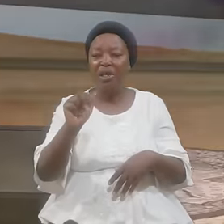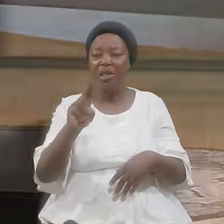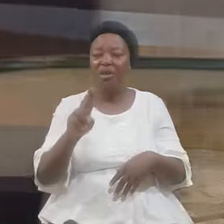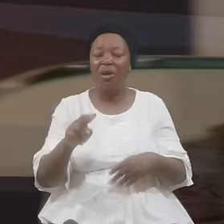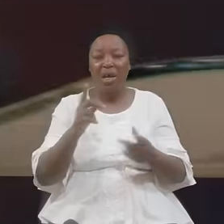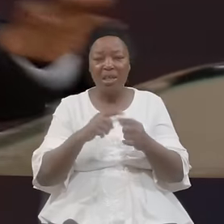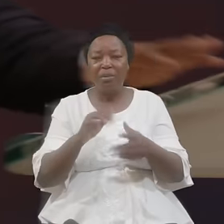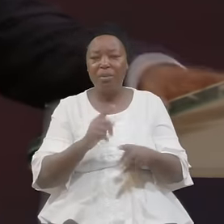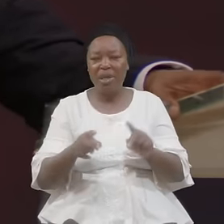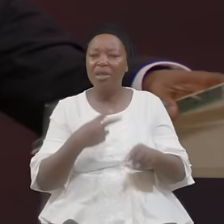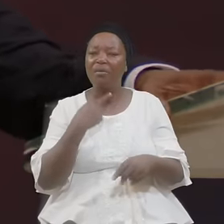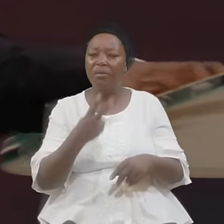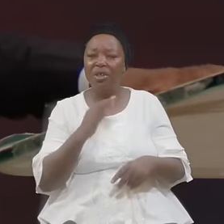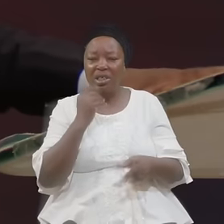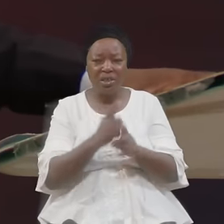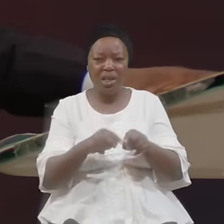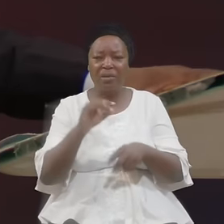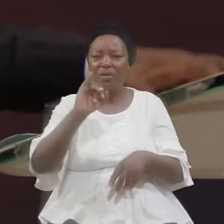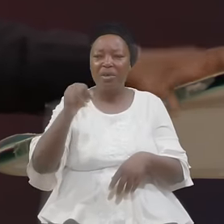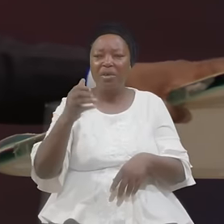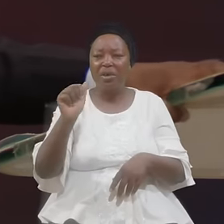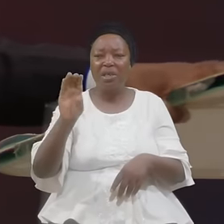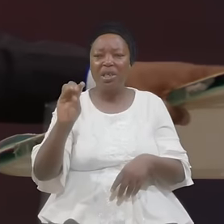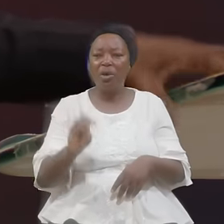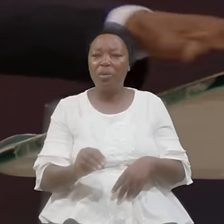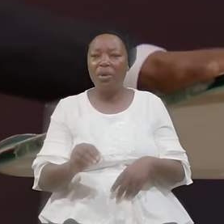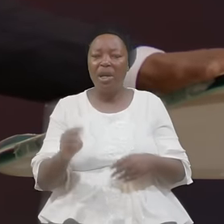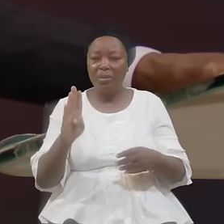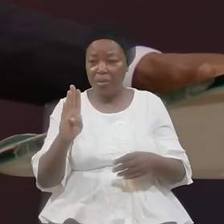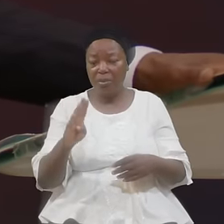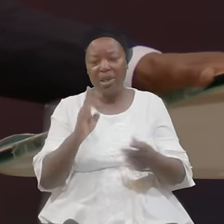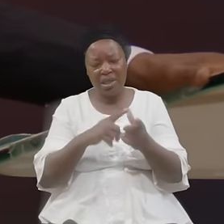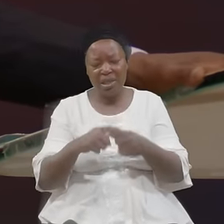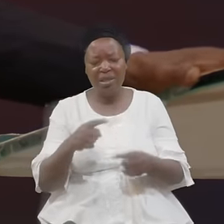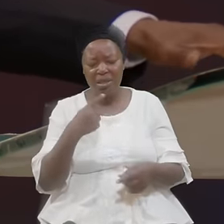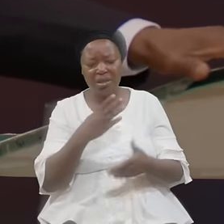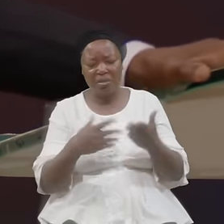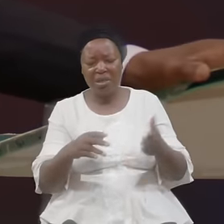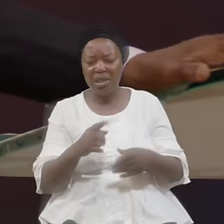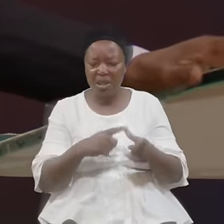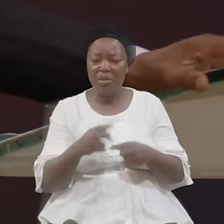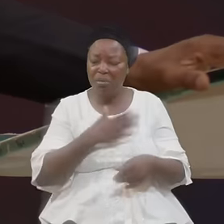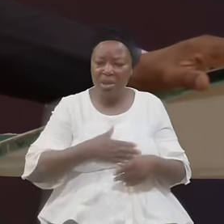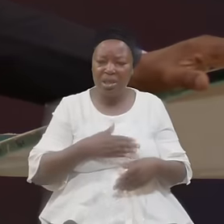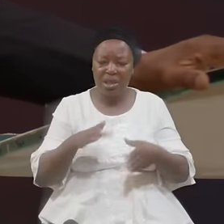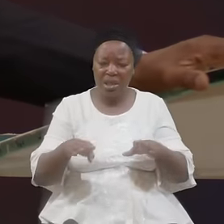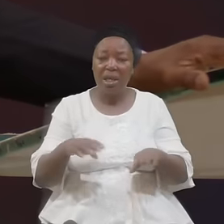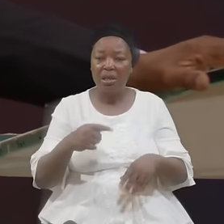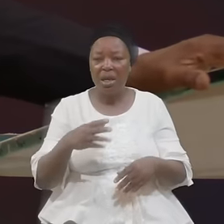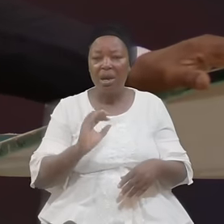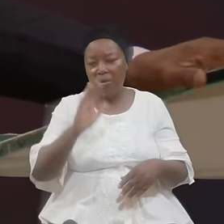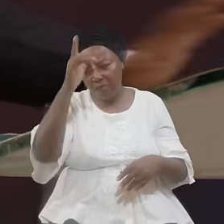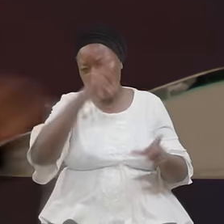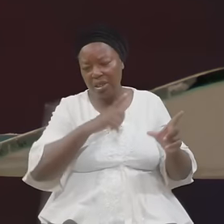Any Minister Any Preacher Can Say Something Say Something And Say Give Me Time I Need Some